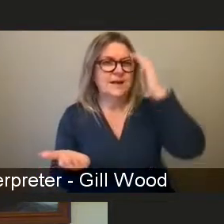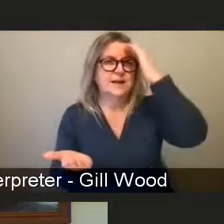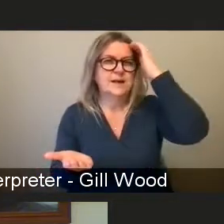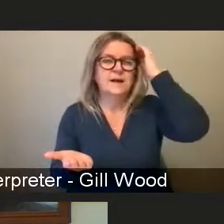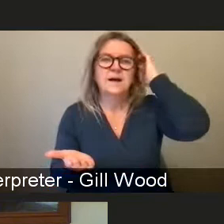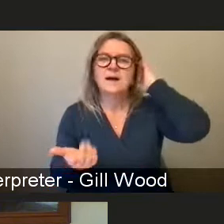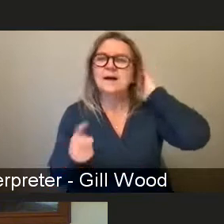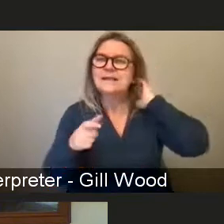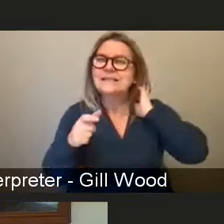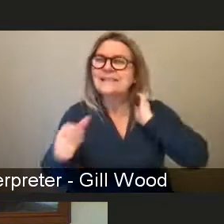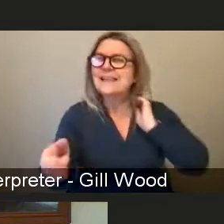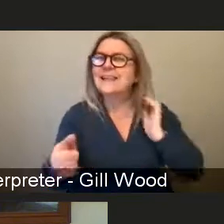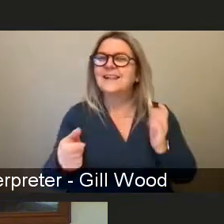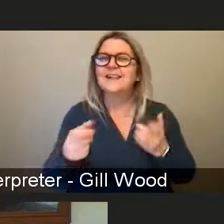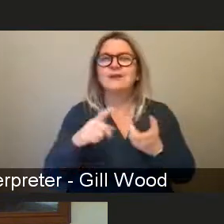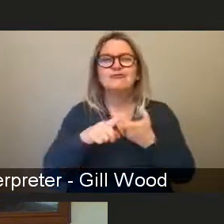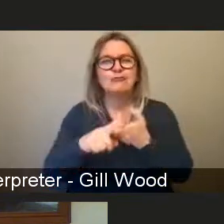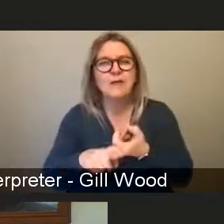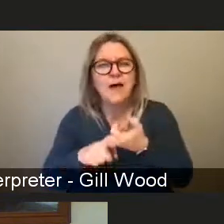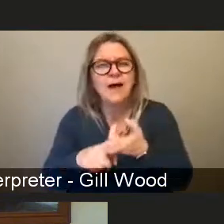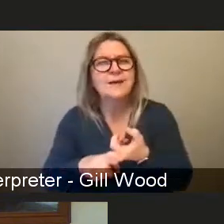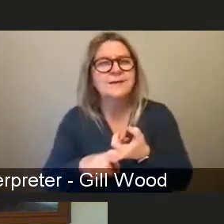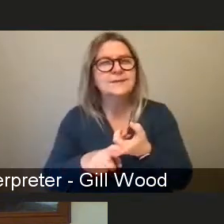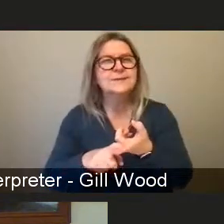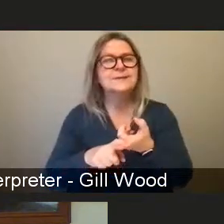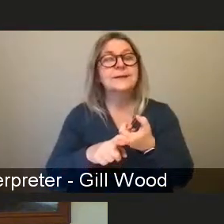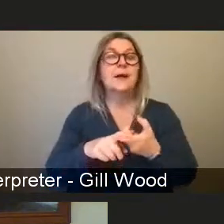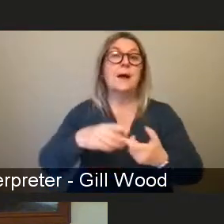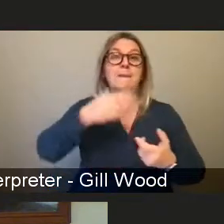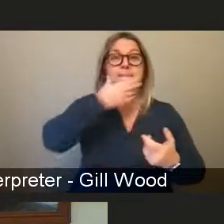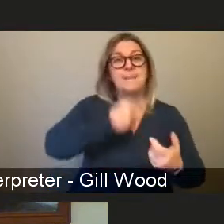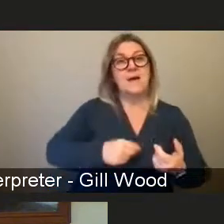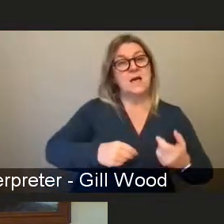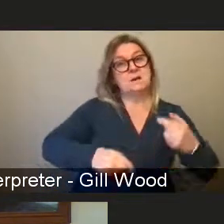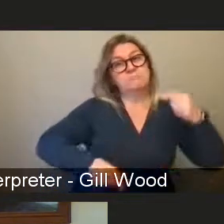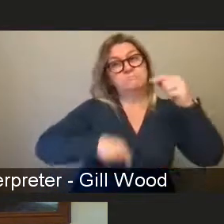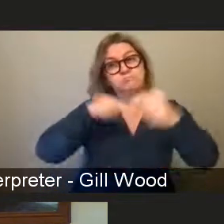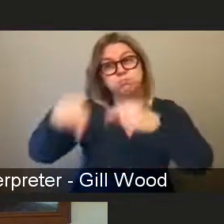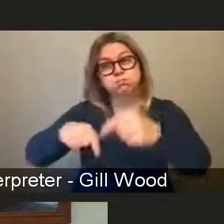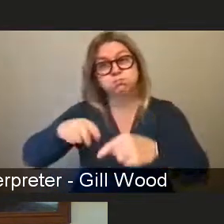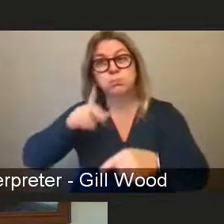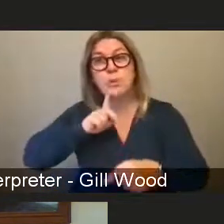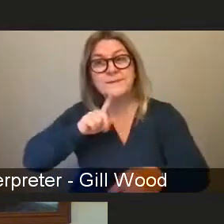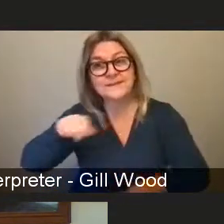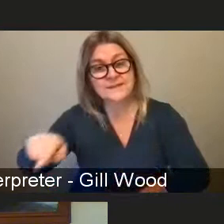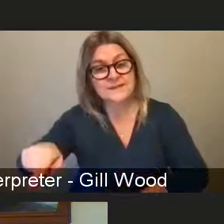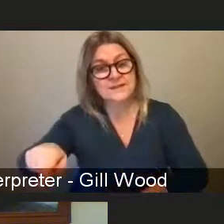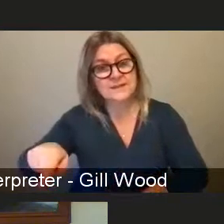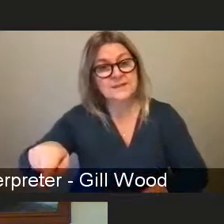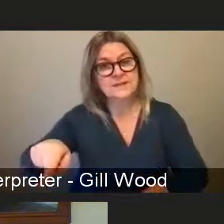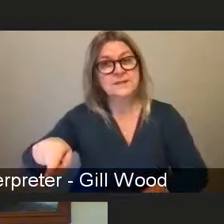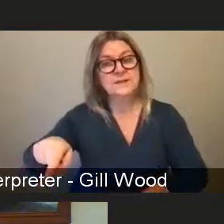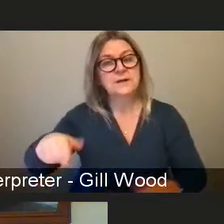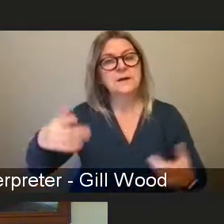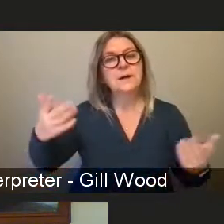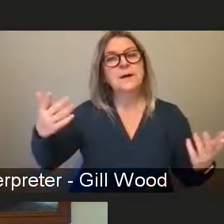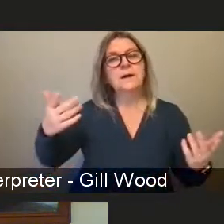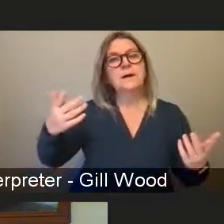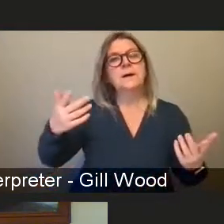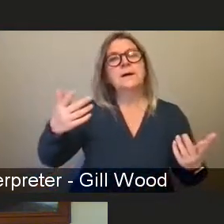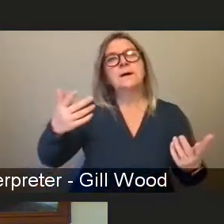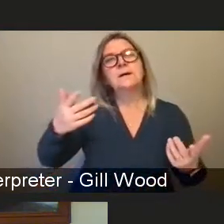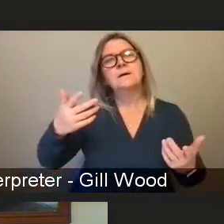to think that dealing with men's violence against women means retelling survivors stories.